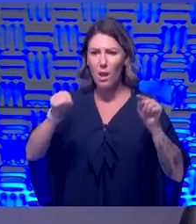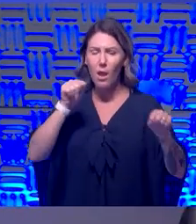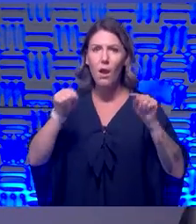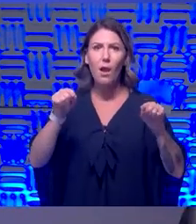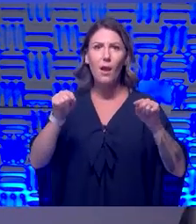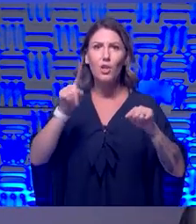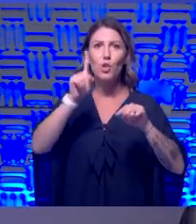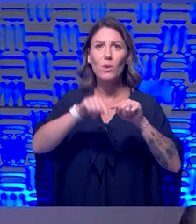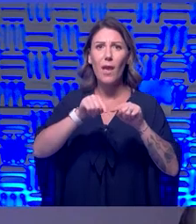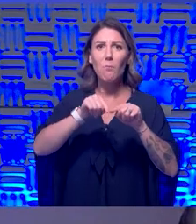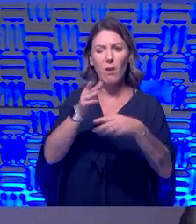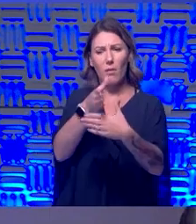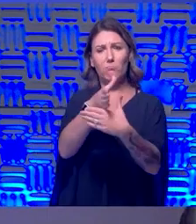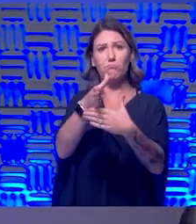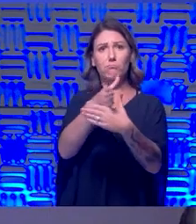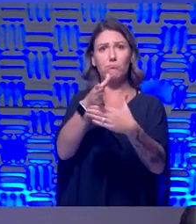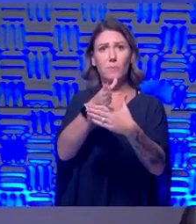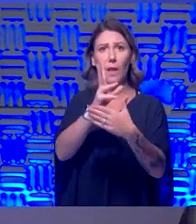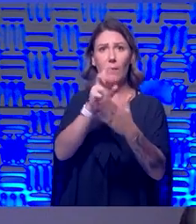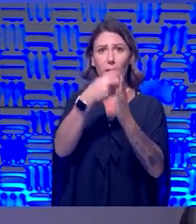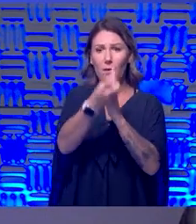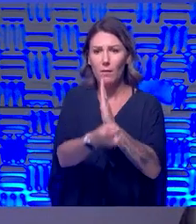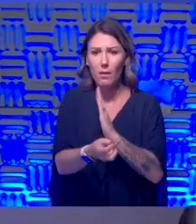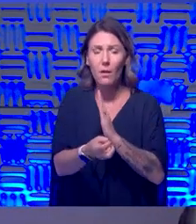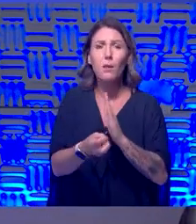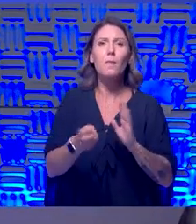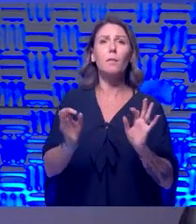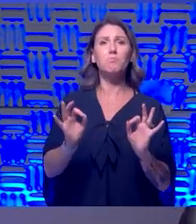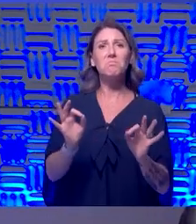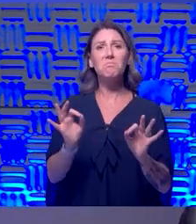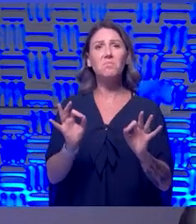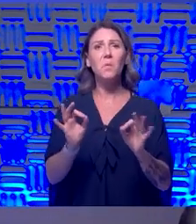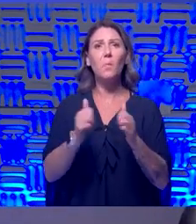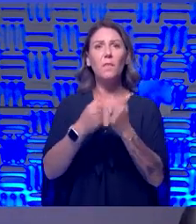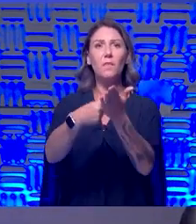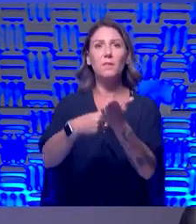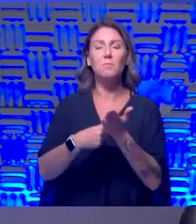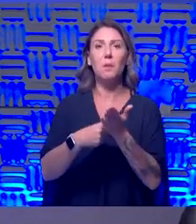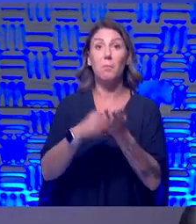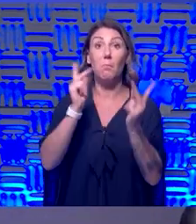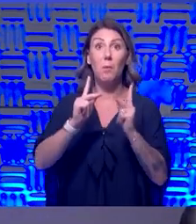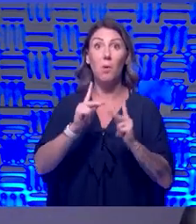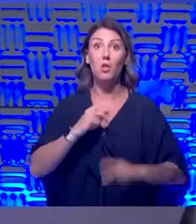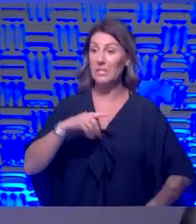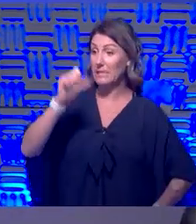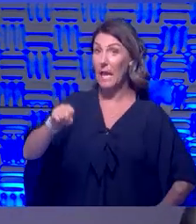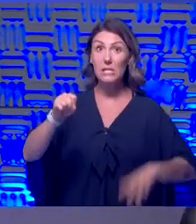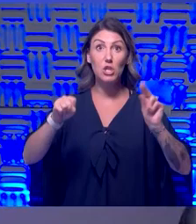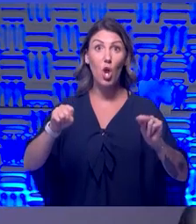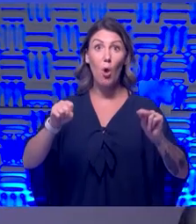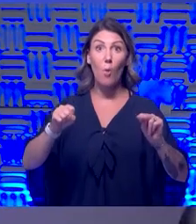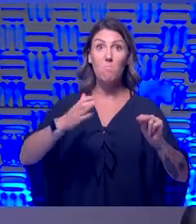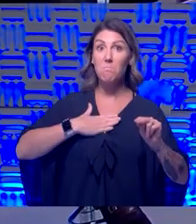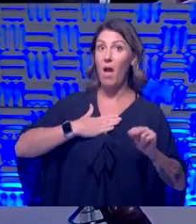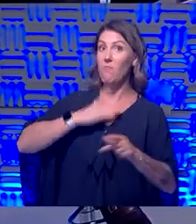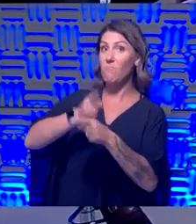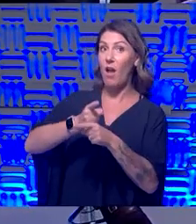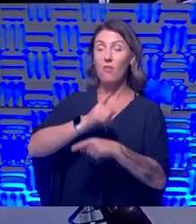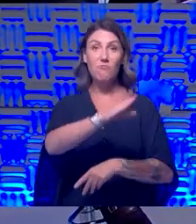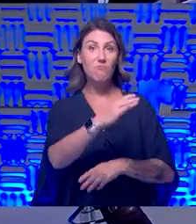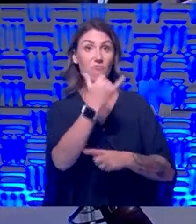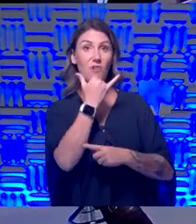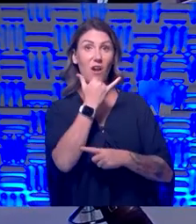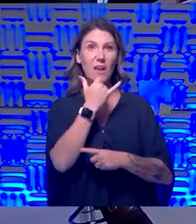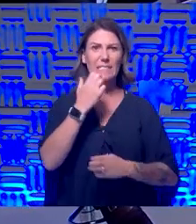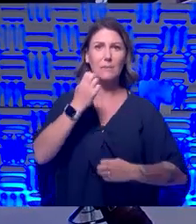able to really dive into the subtle nuances of debate. We're just all about, you're with react real emotionally and you're just there.